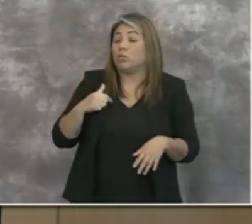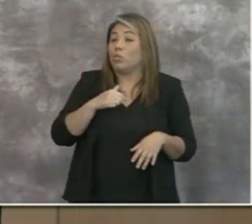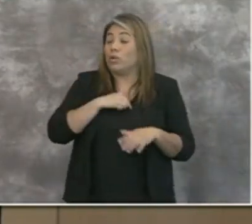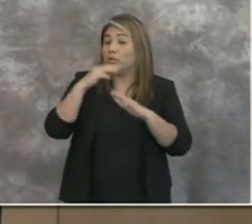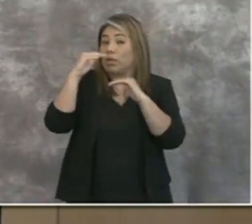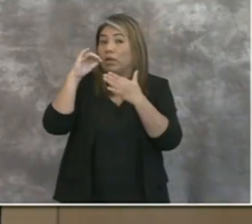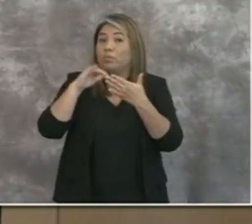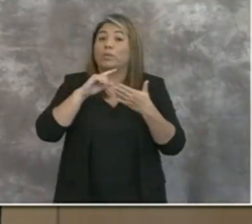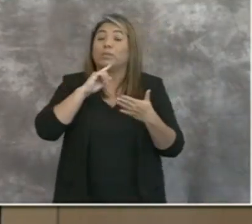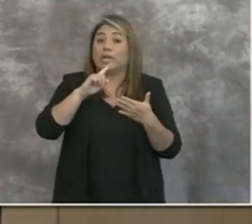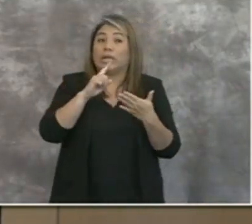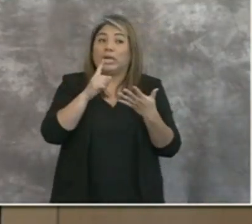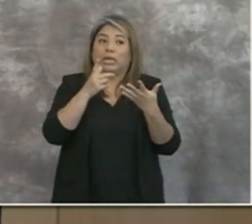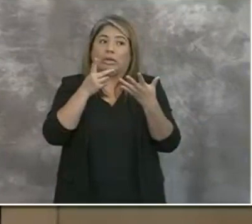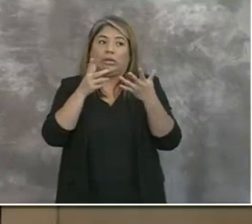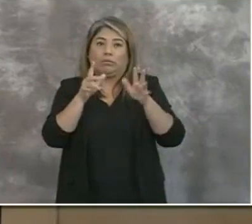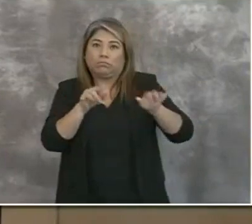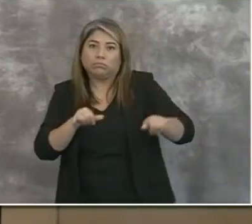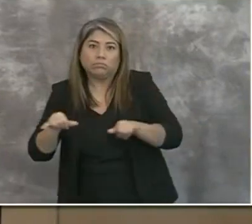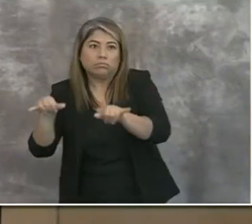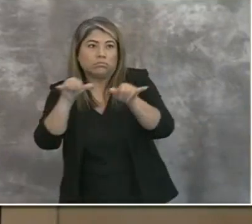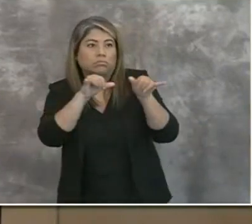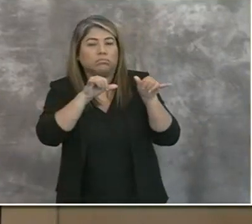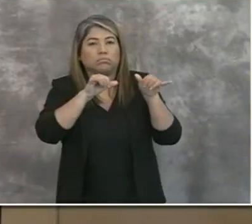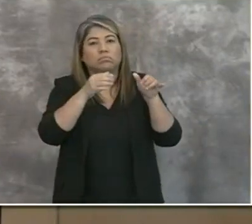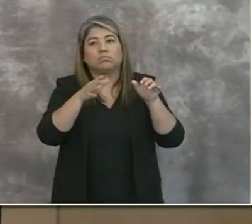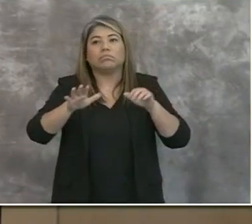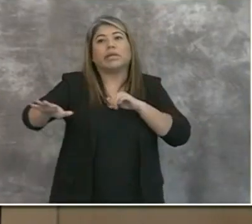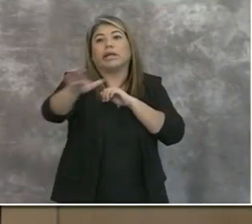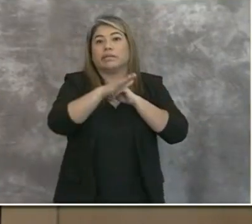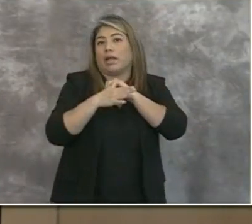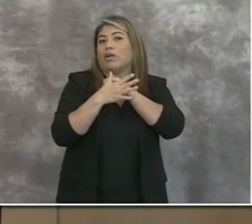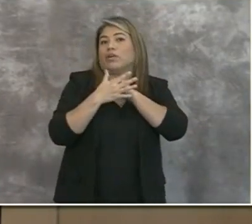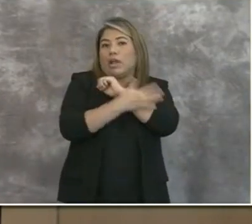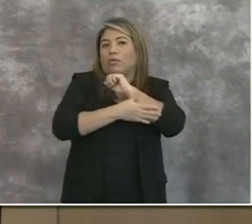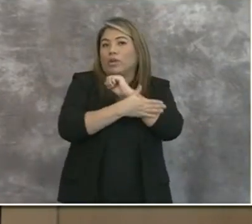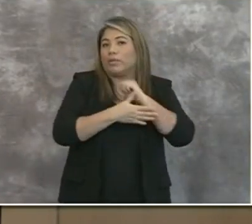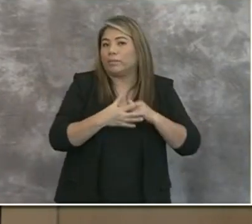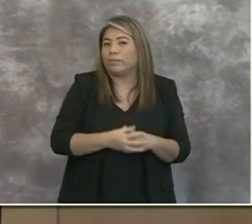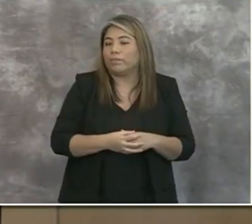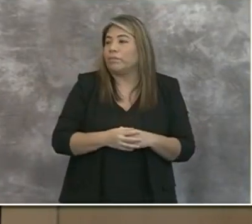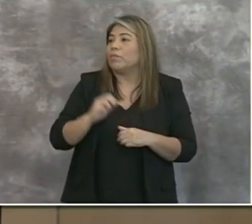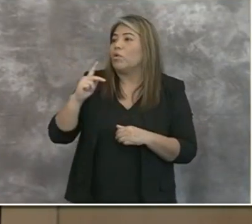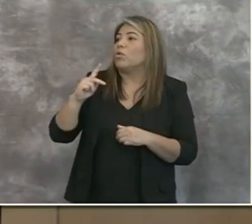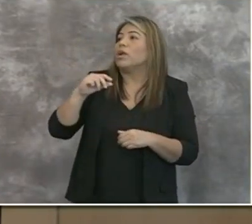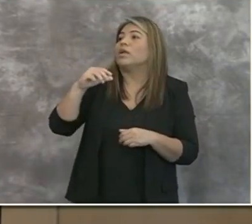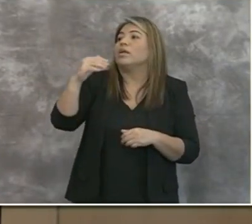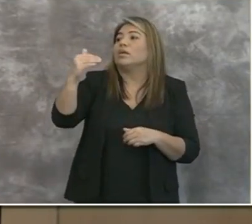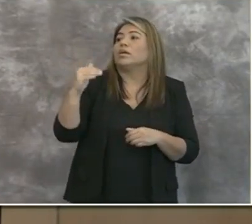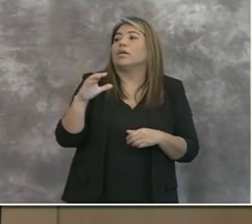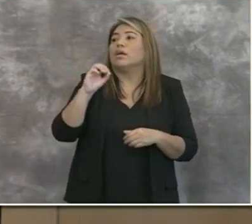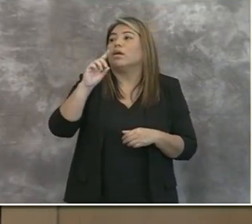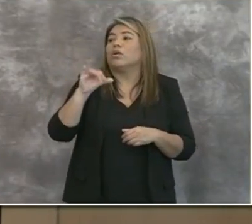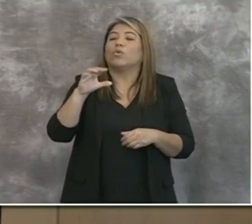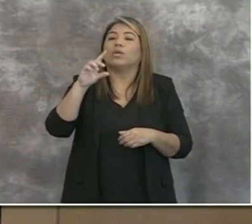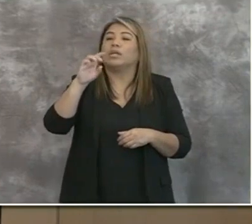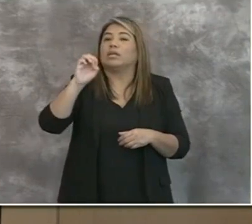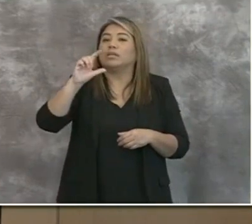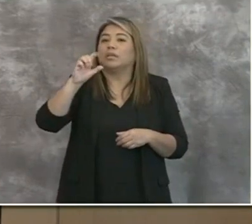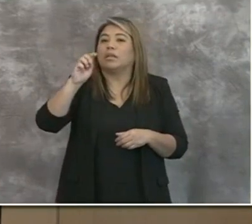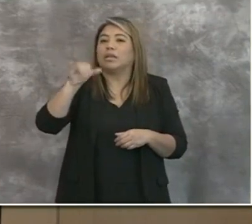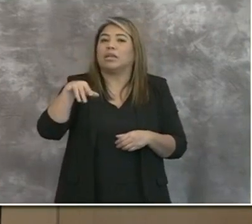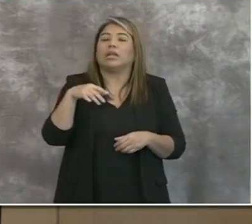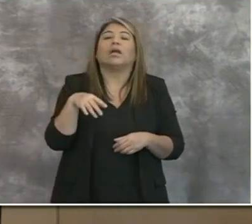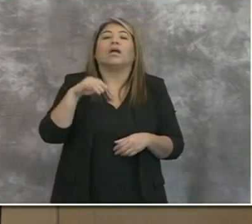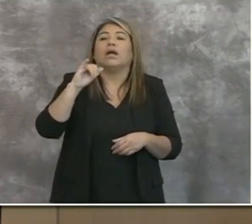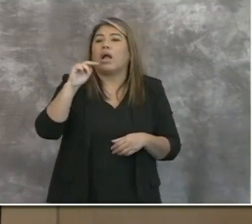anticipating that this will be consistent across the entire county. Okay, great. this next one is from Cody Delaney from iNewsSource.